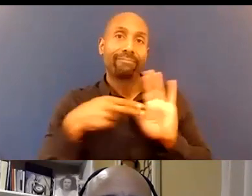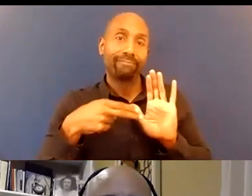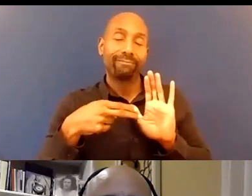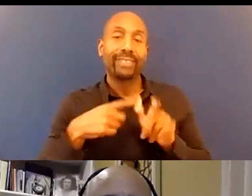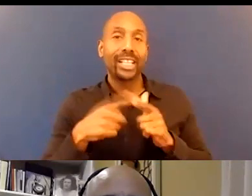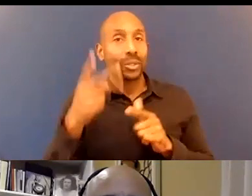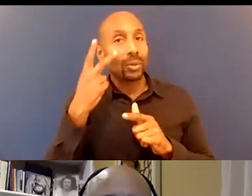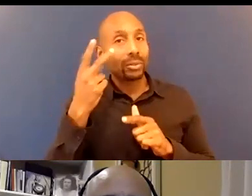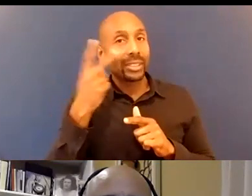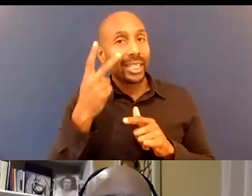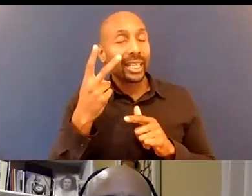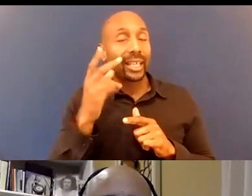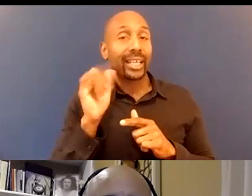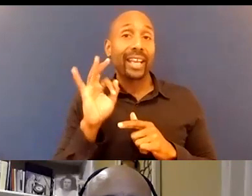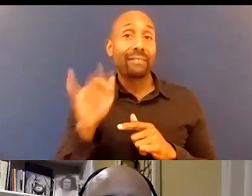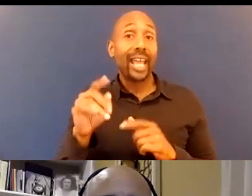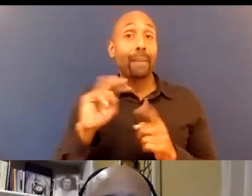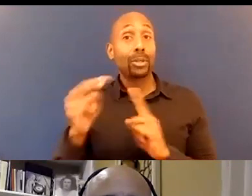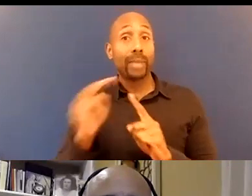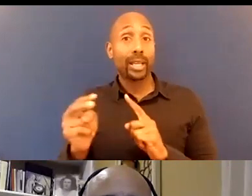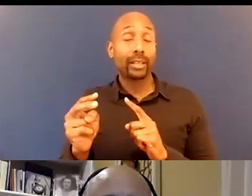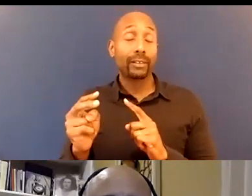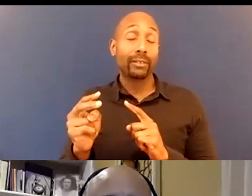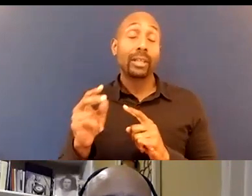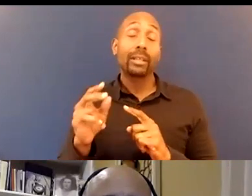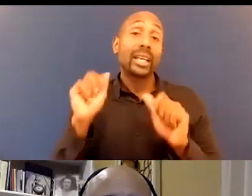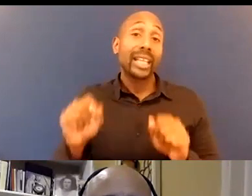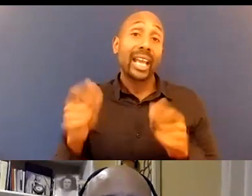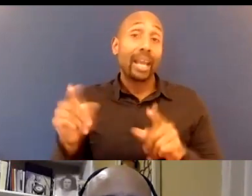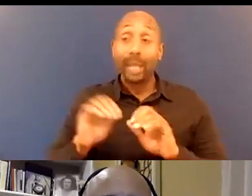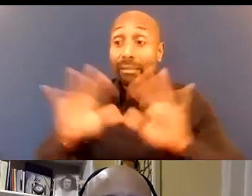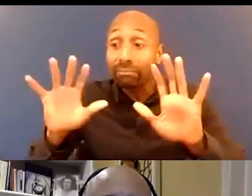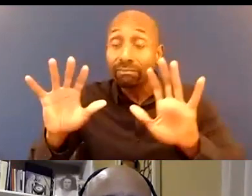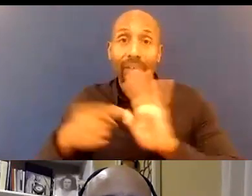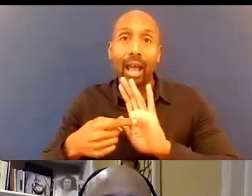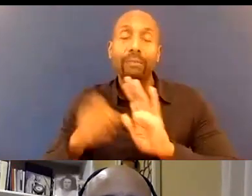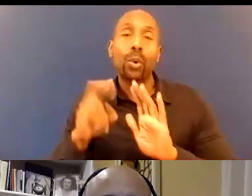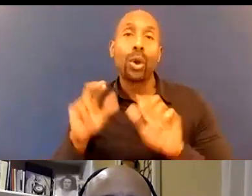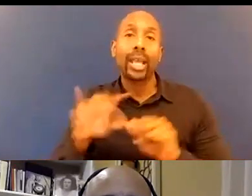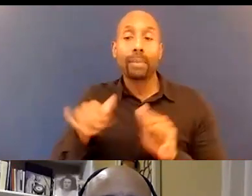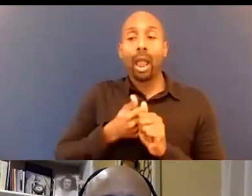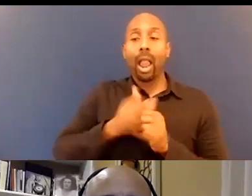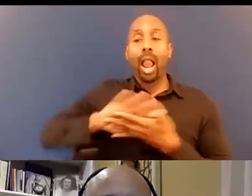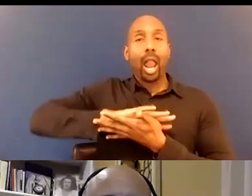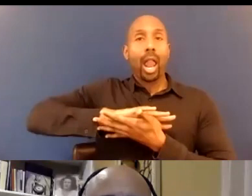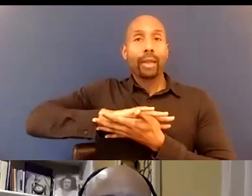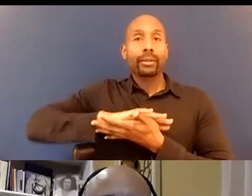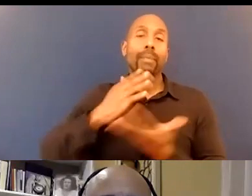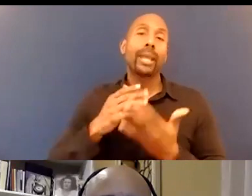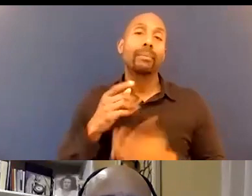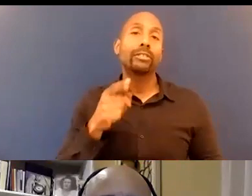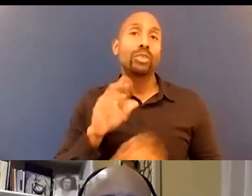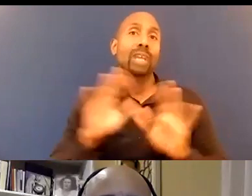and whether it's explicit or implicit influences each of those things right so you can be explicit about not liking people of color